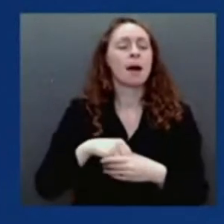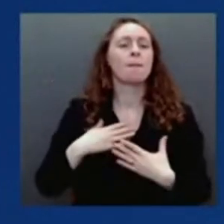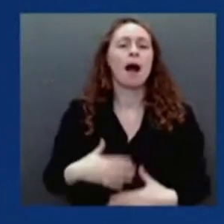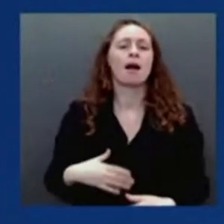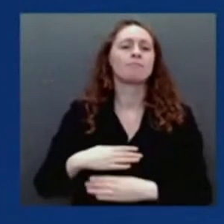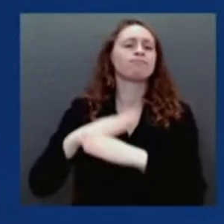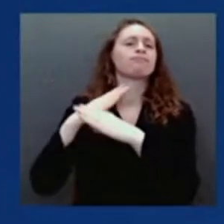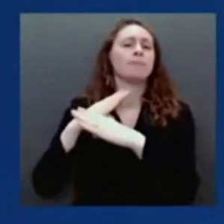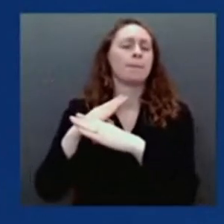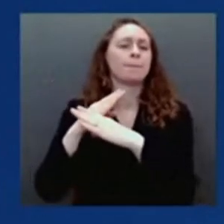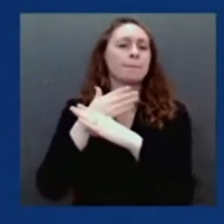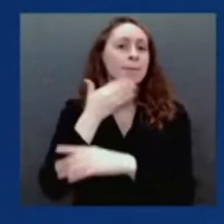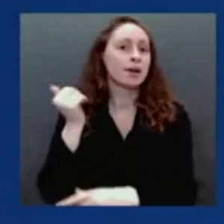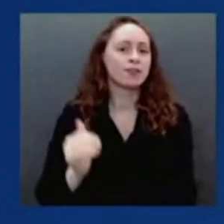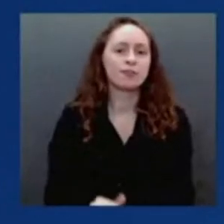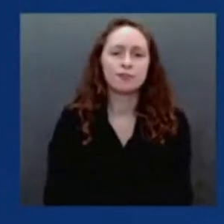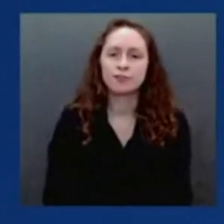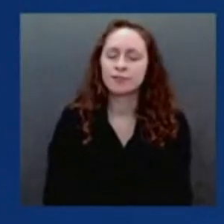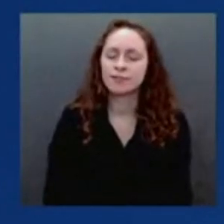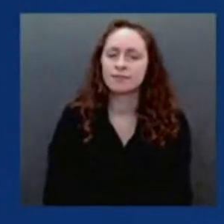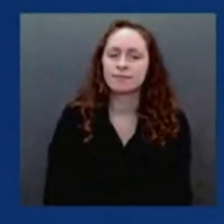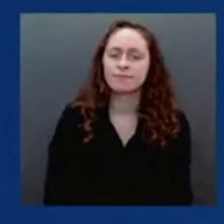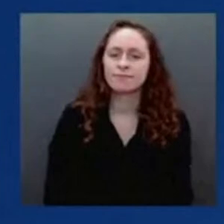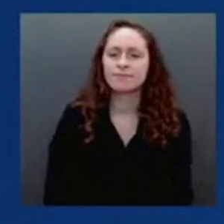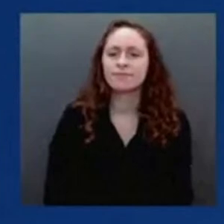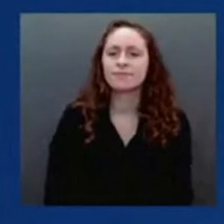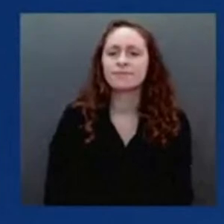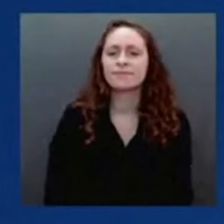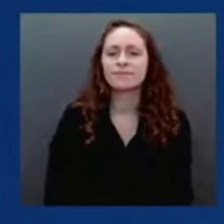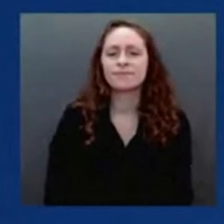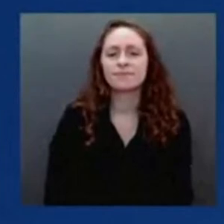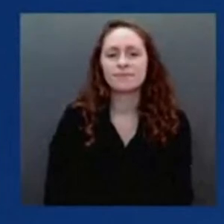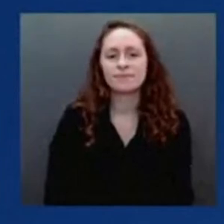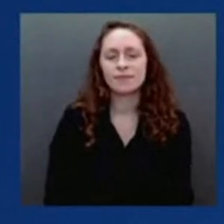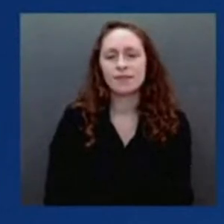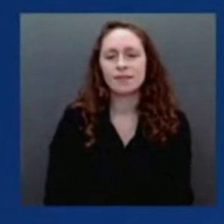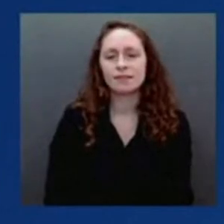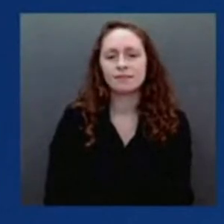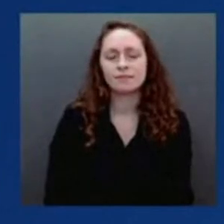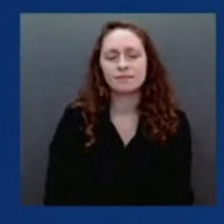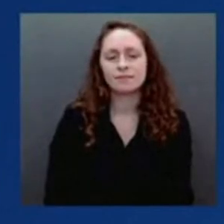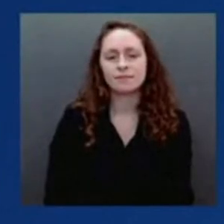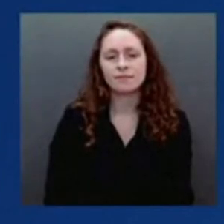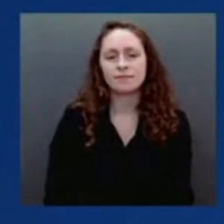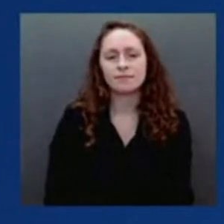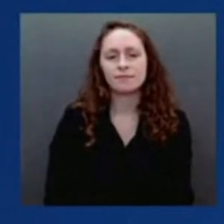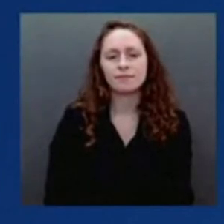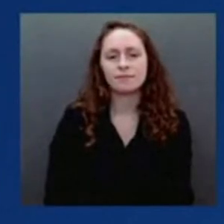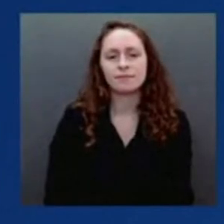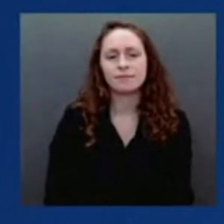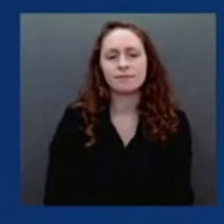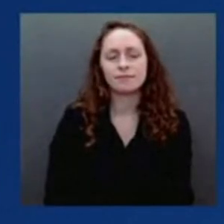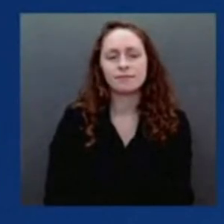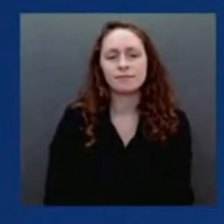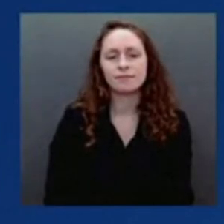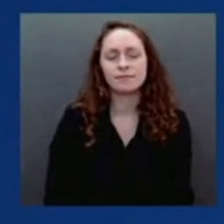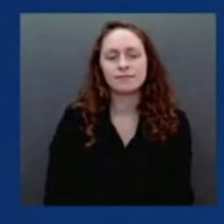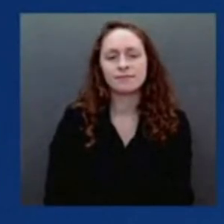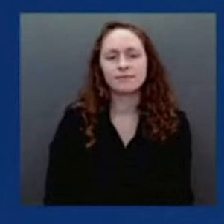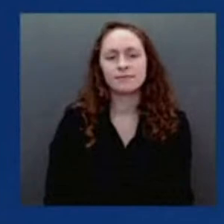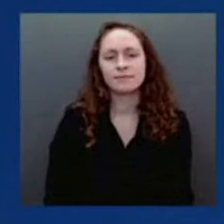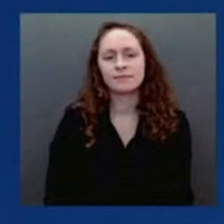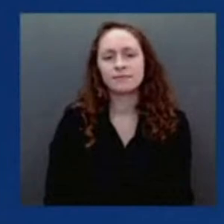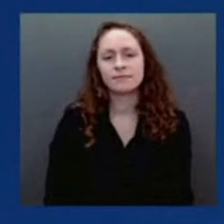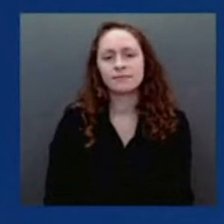Thanks, guys. For Dr. Fauci, I had a question for you. If you could talk a little bit about this next age group waiting for vaccines, kids